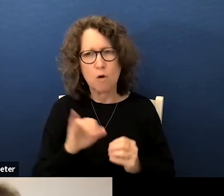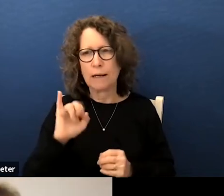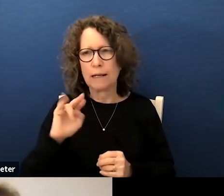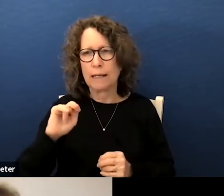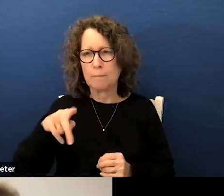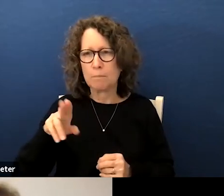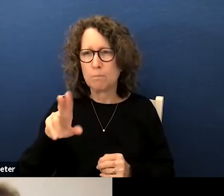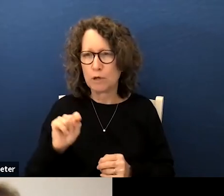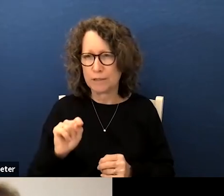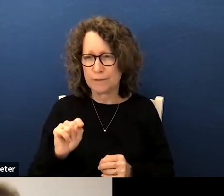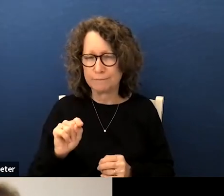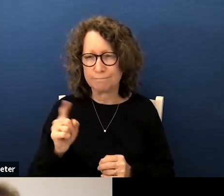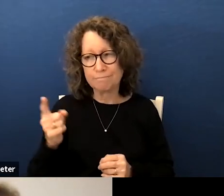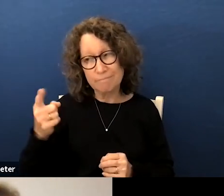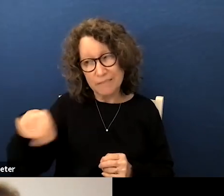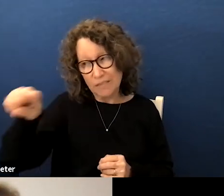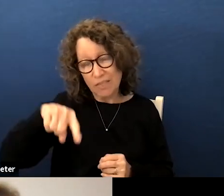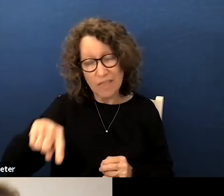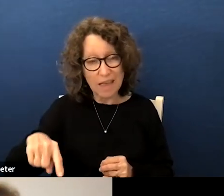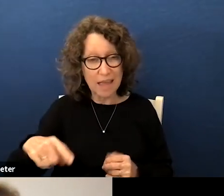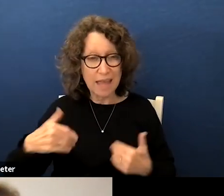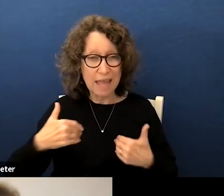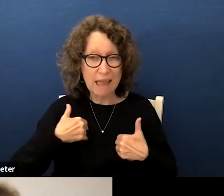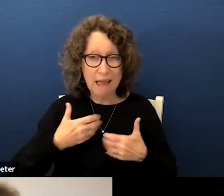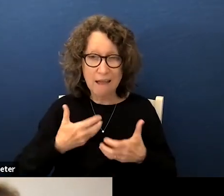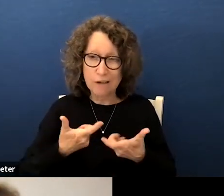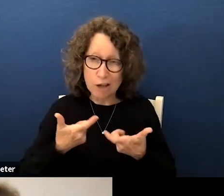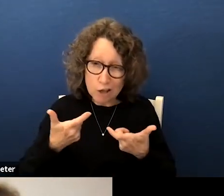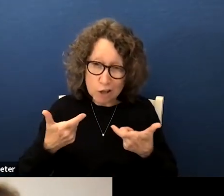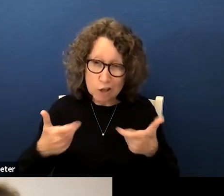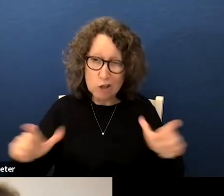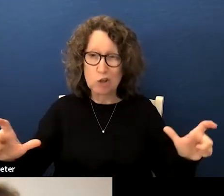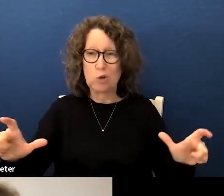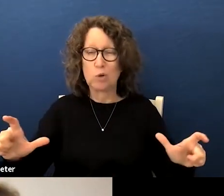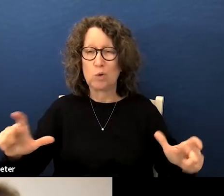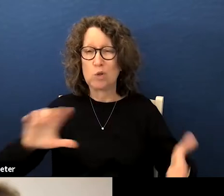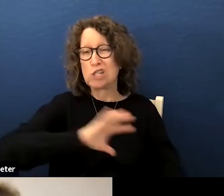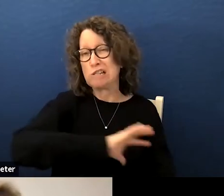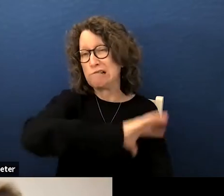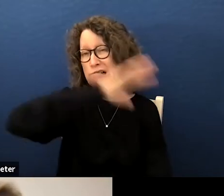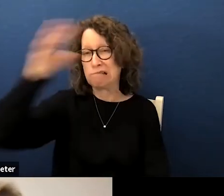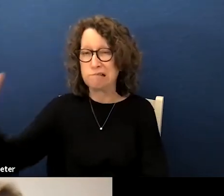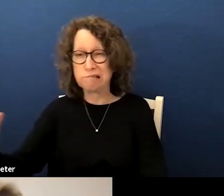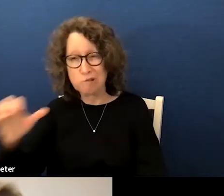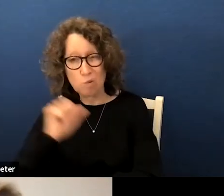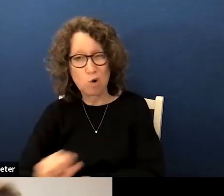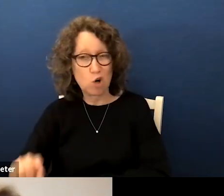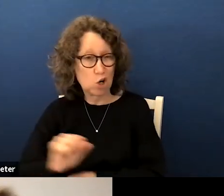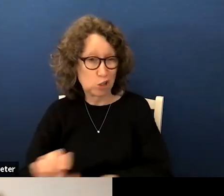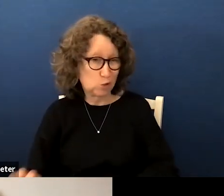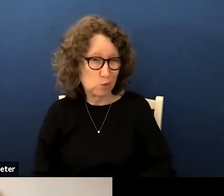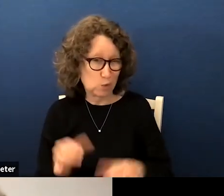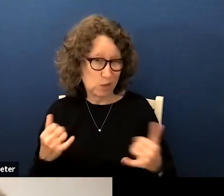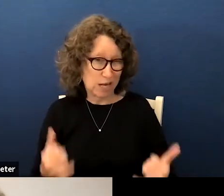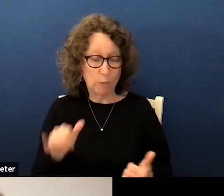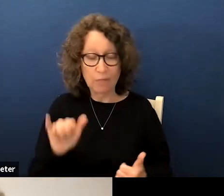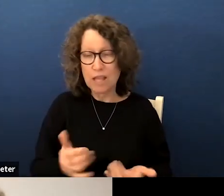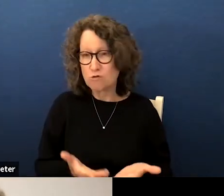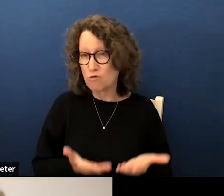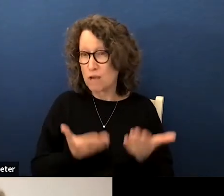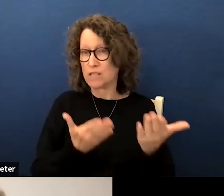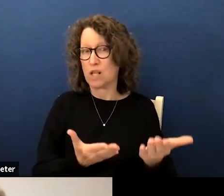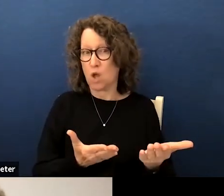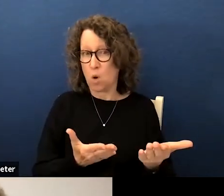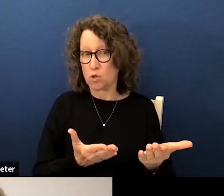and that they have a huge huge workload right now and this resolution brought